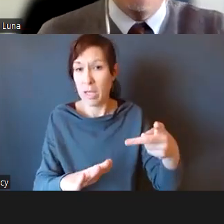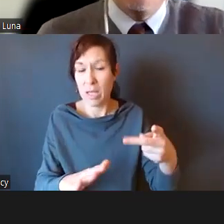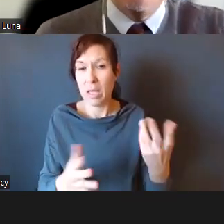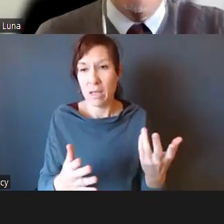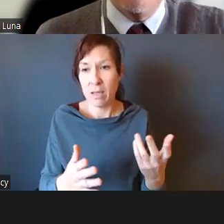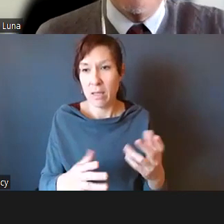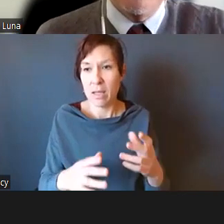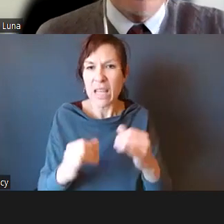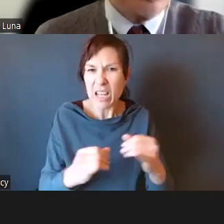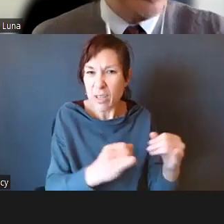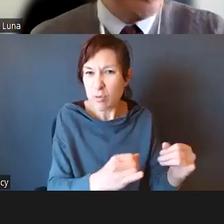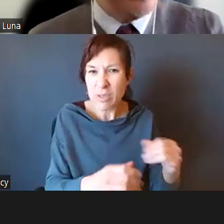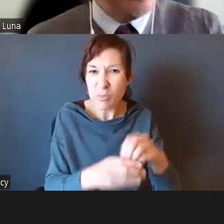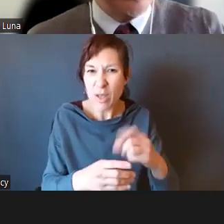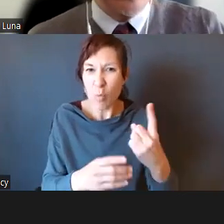Thank you, Marcos.